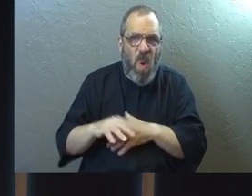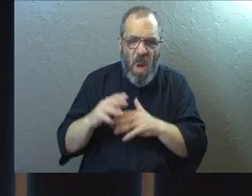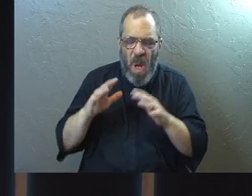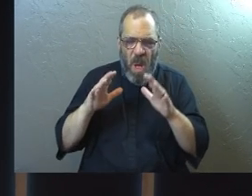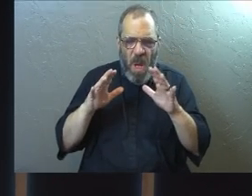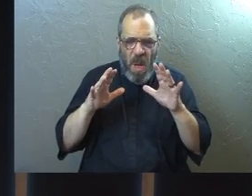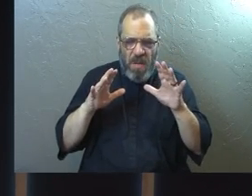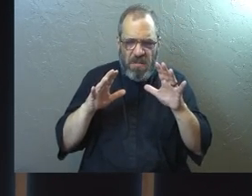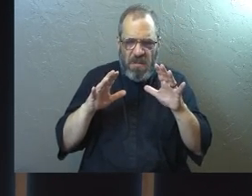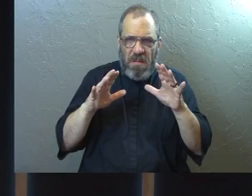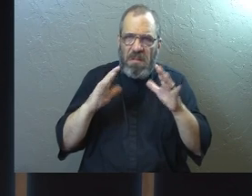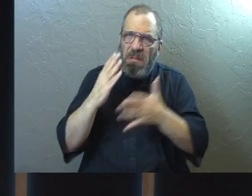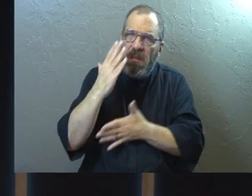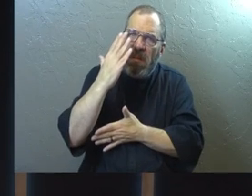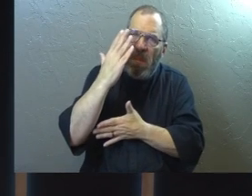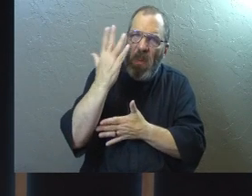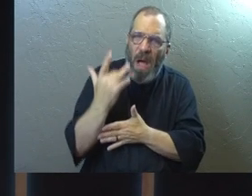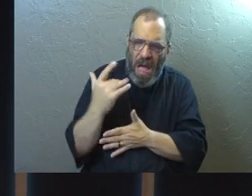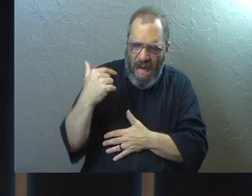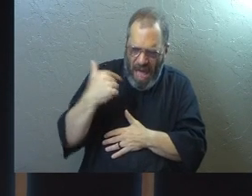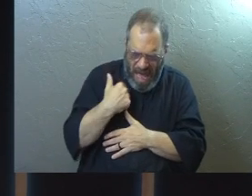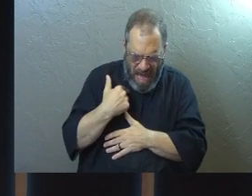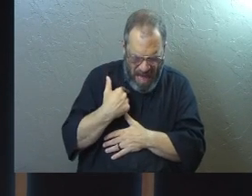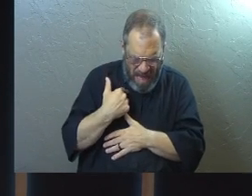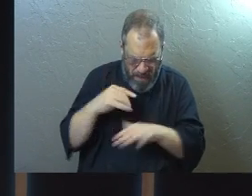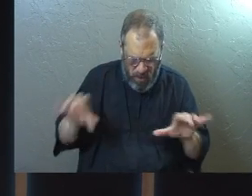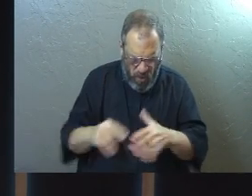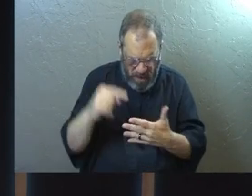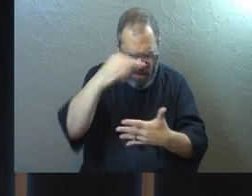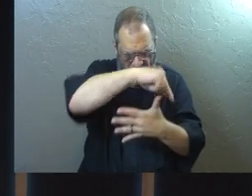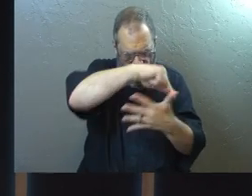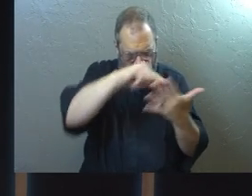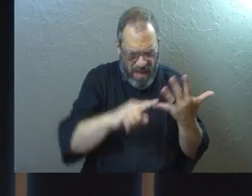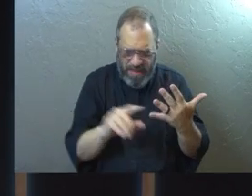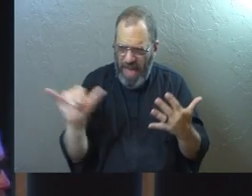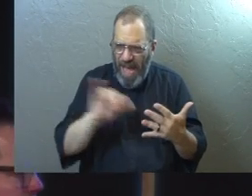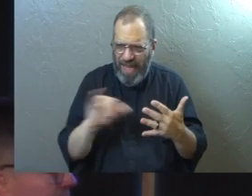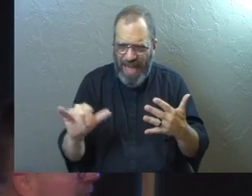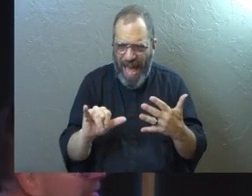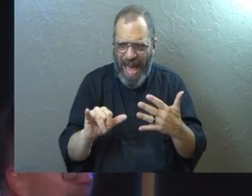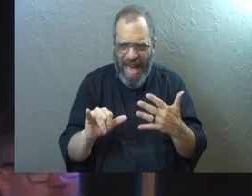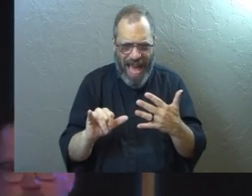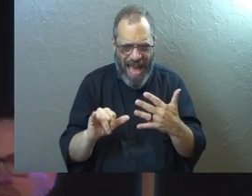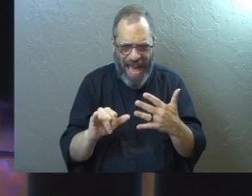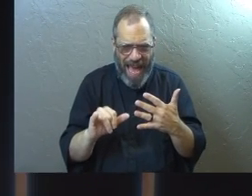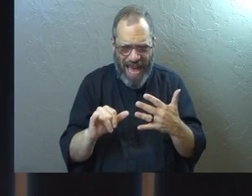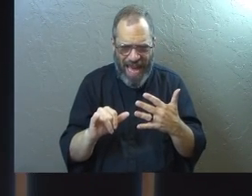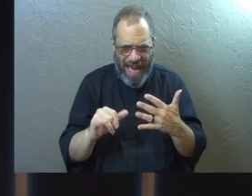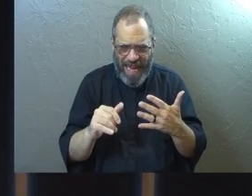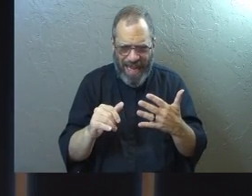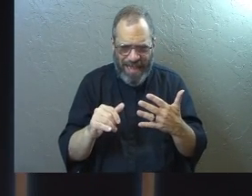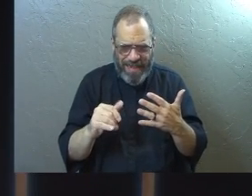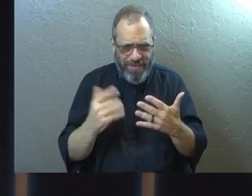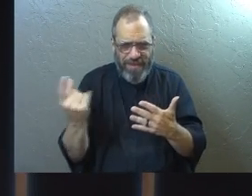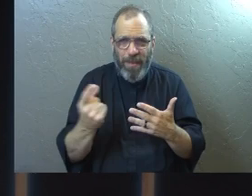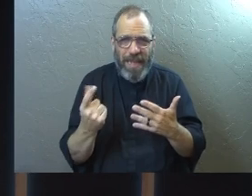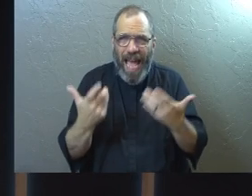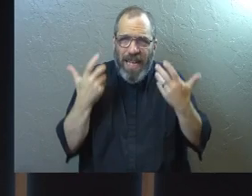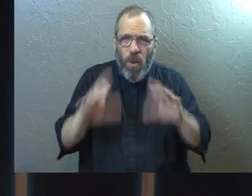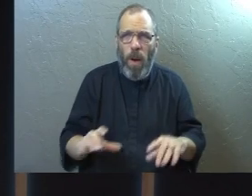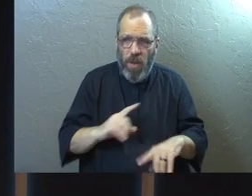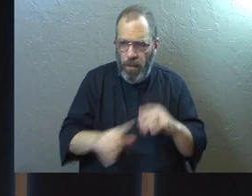you start to see, these are some of the reasons why I find myself doing some of these things, almost like a compulsion that I don't even want to do.